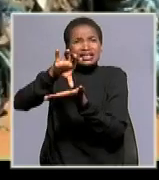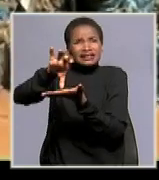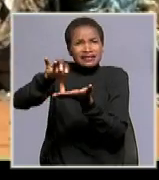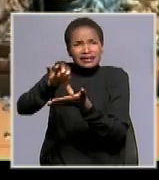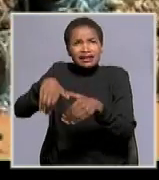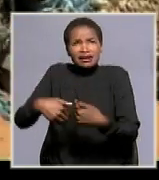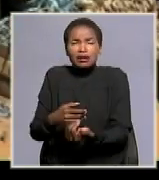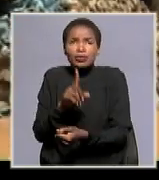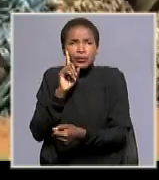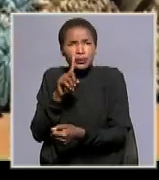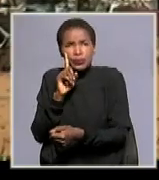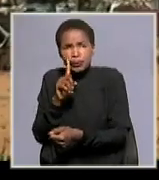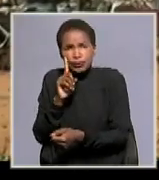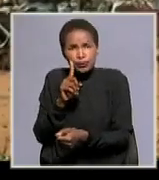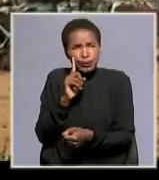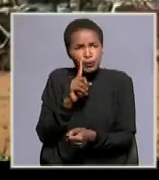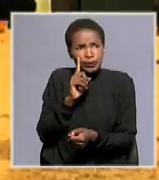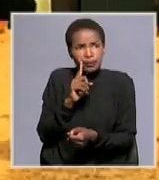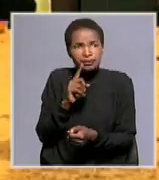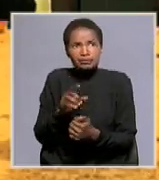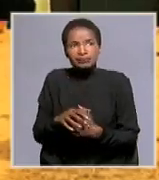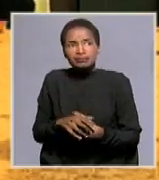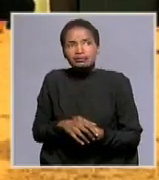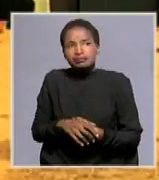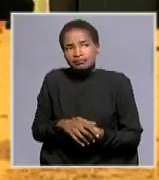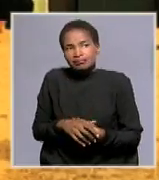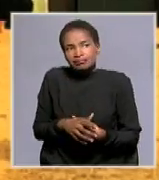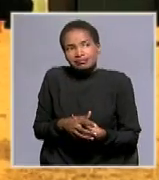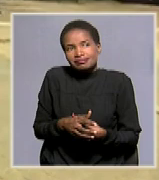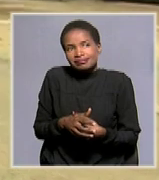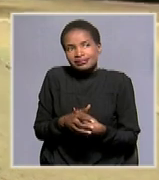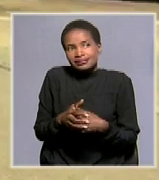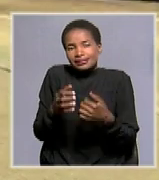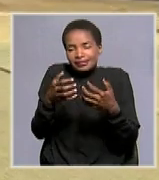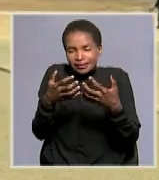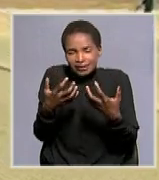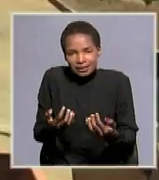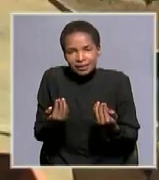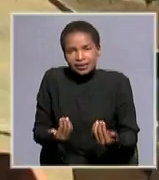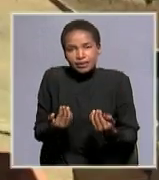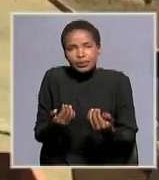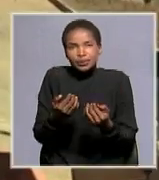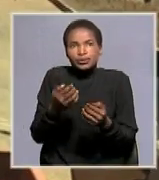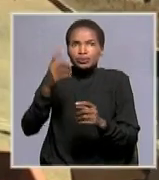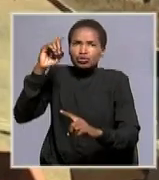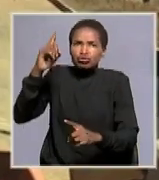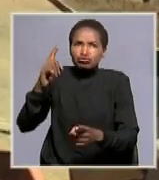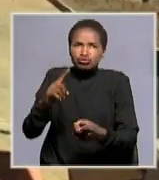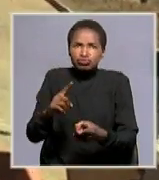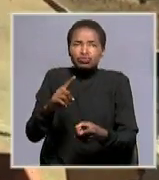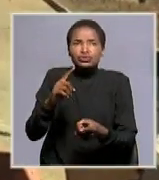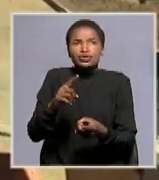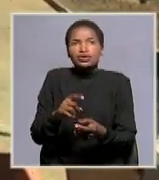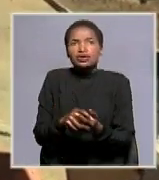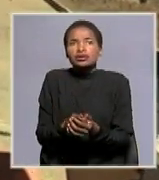how we should manage the waste and how on what we should do to reduce the cost on